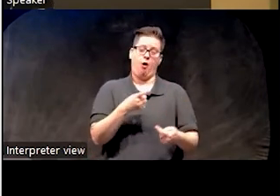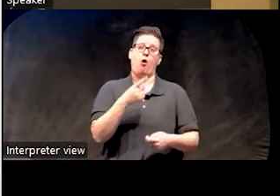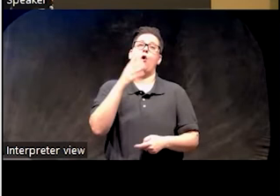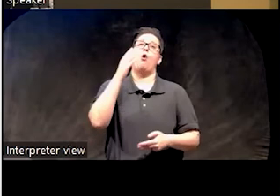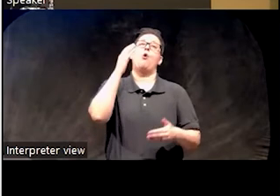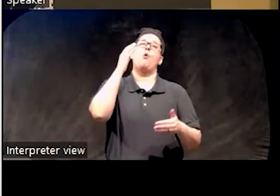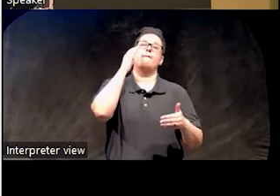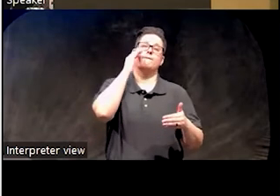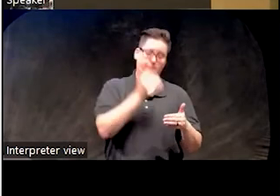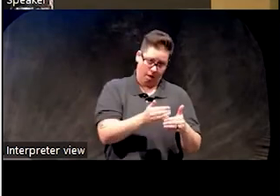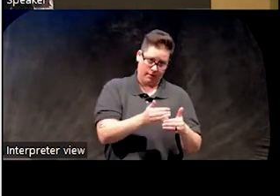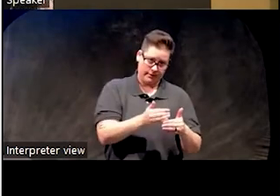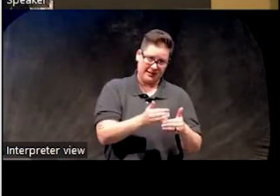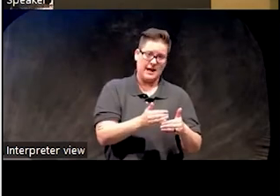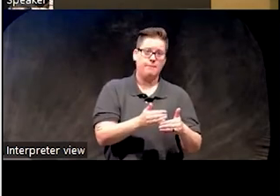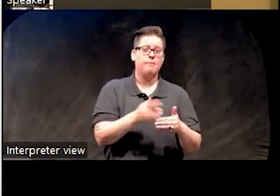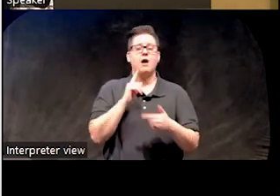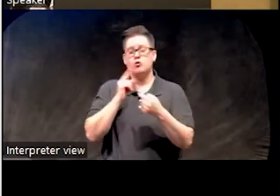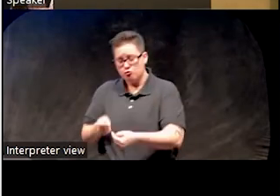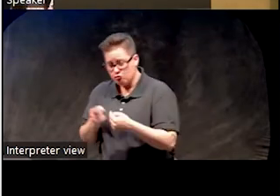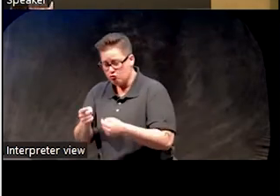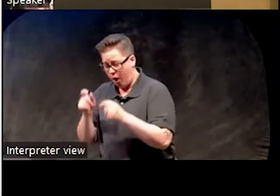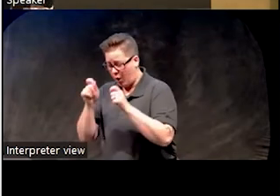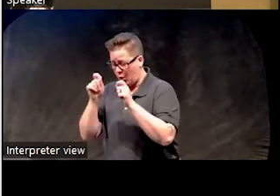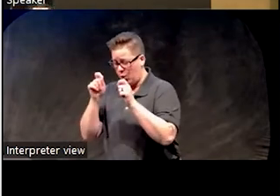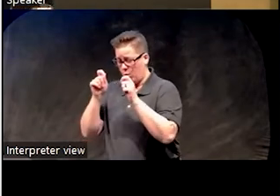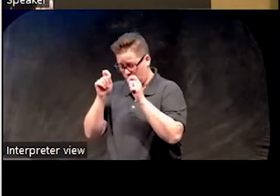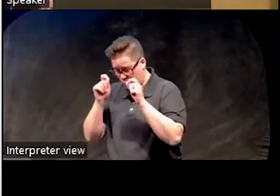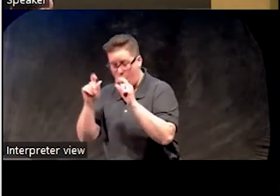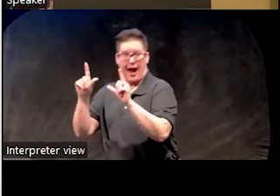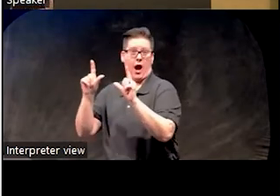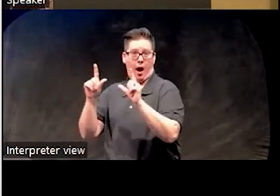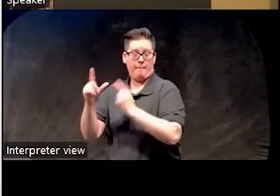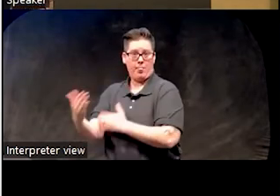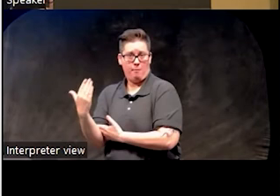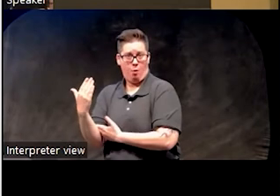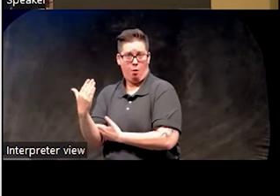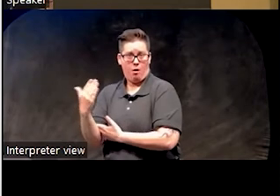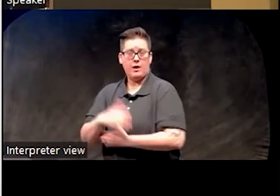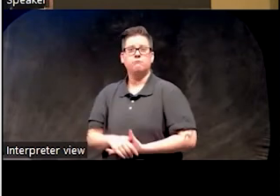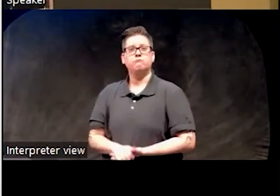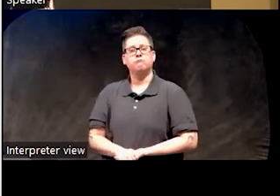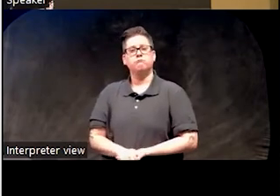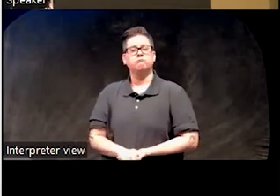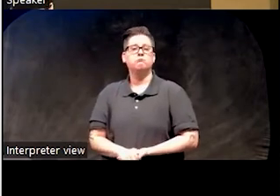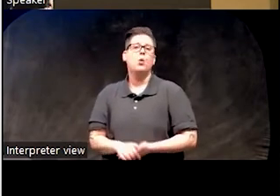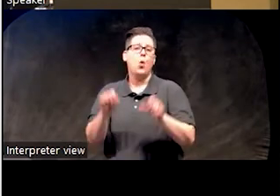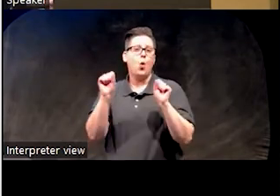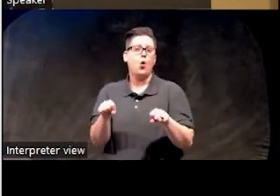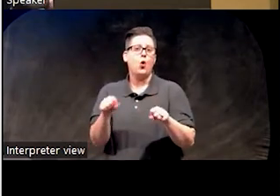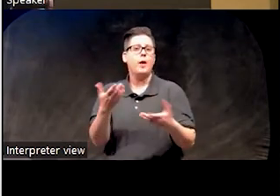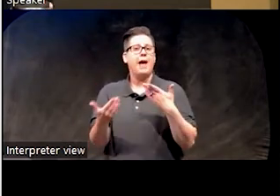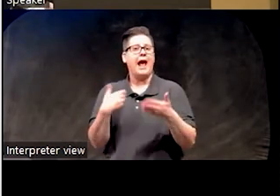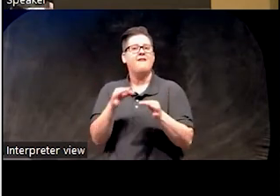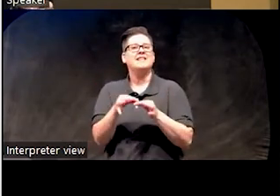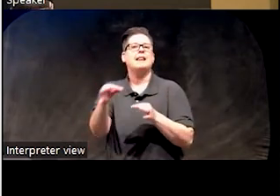but, and hard time waking up in the morning and excessive sleepiness first thing in the morning could have a delayed